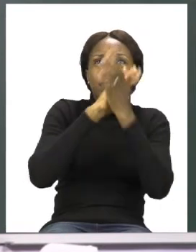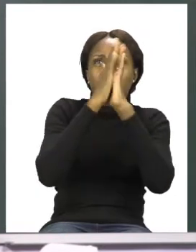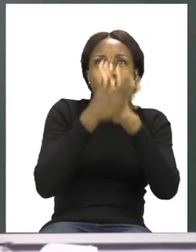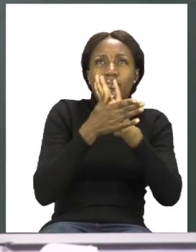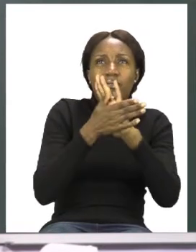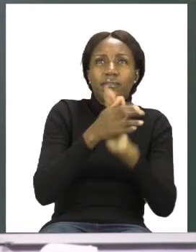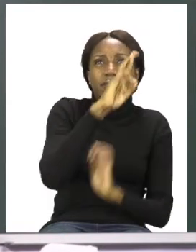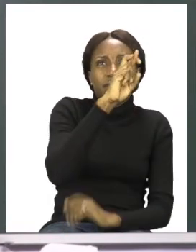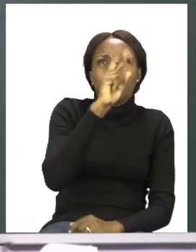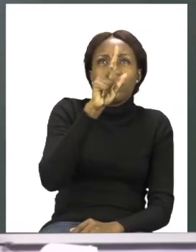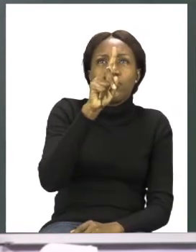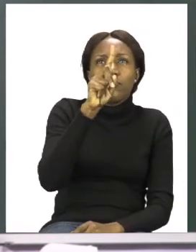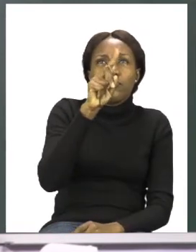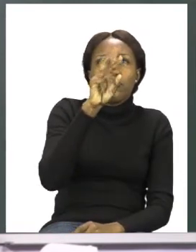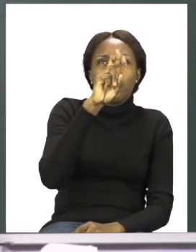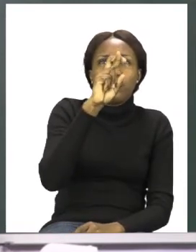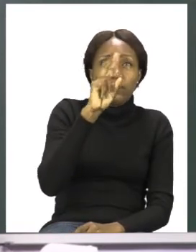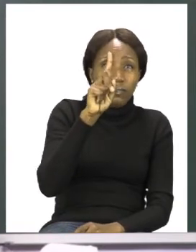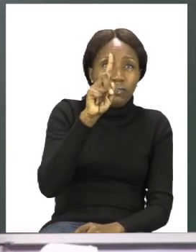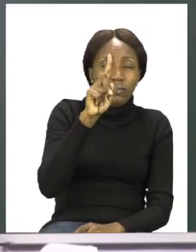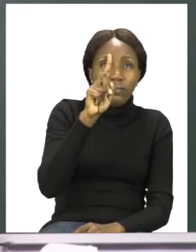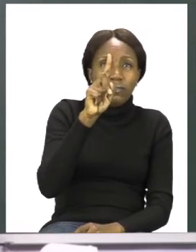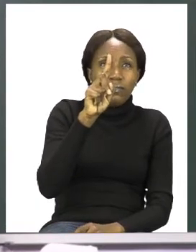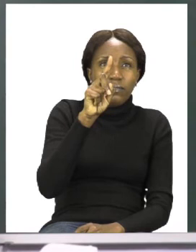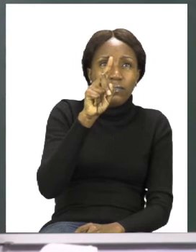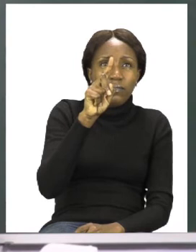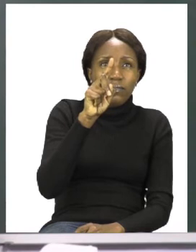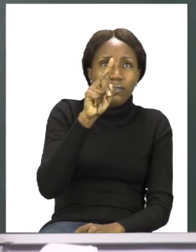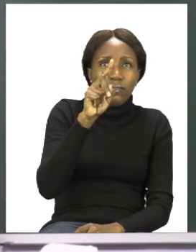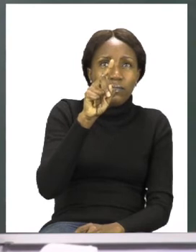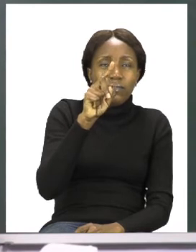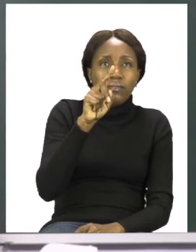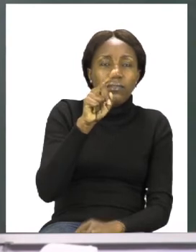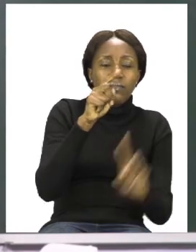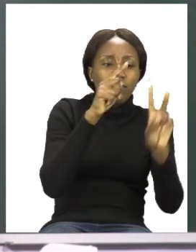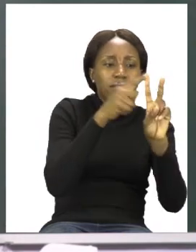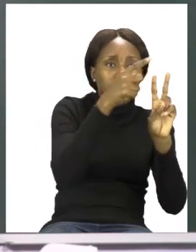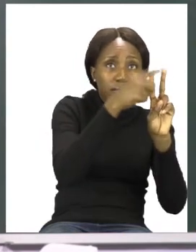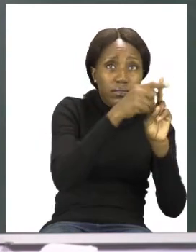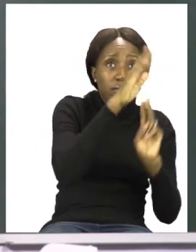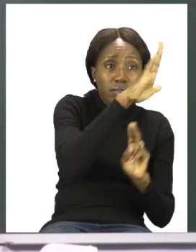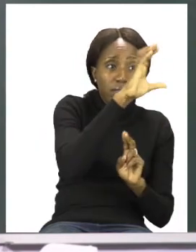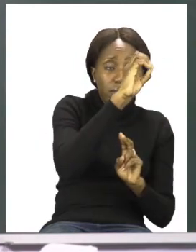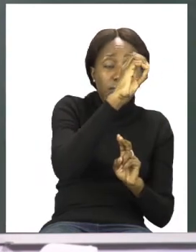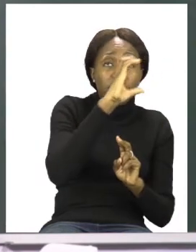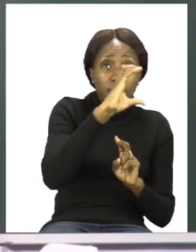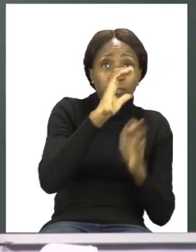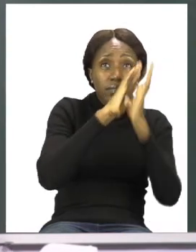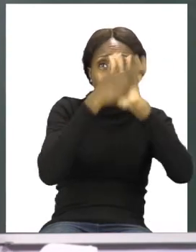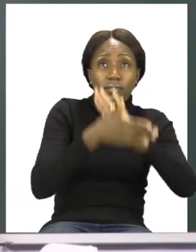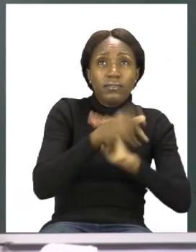one dollar. So, two of these, one two, will give me one